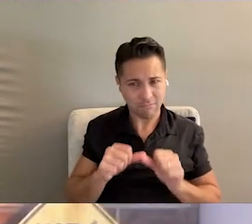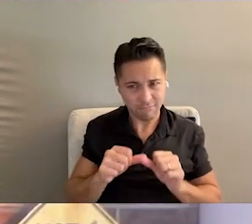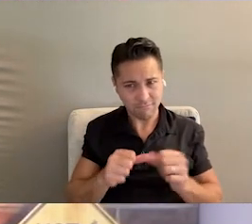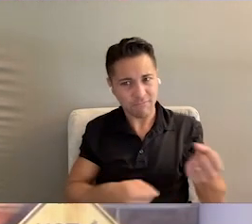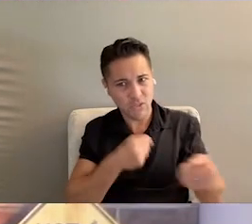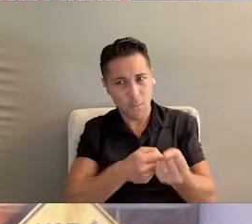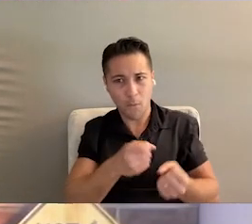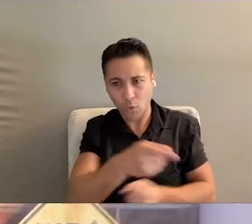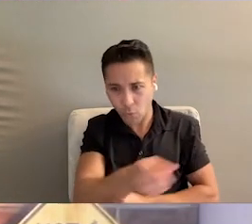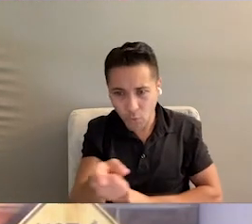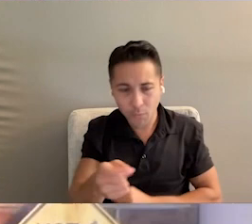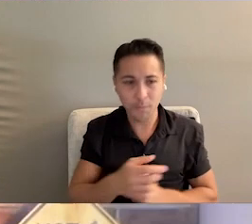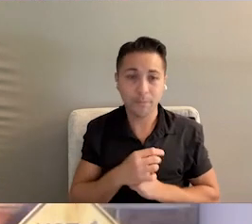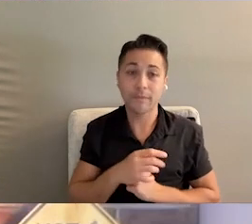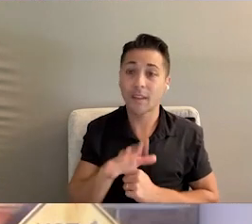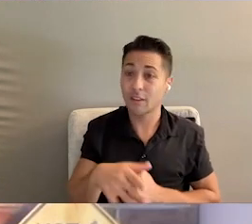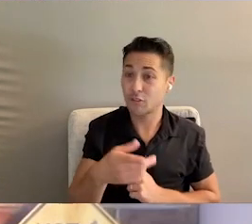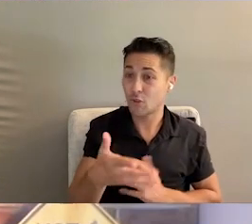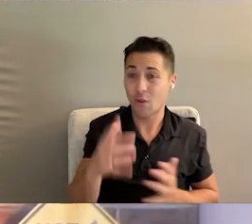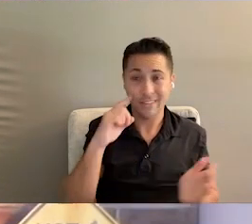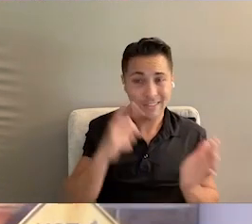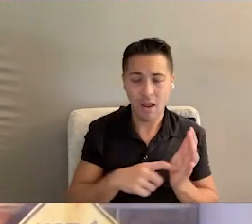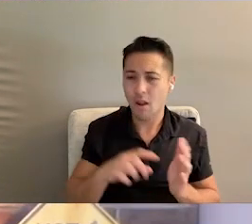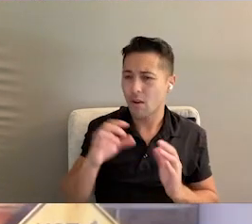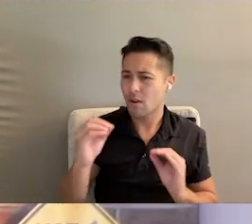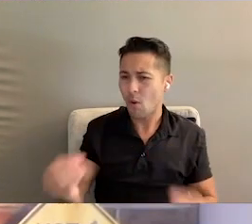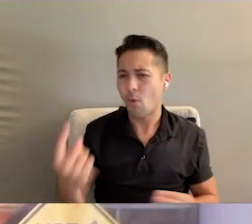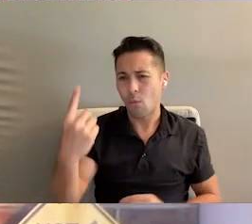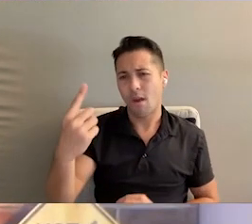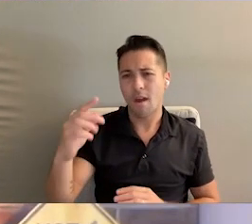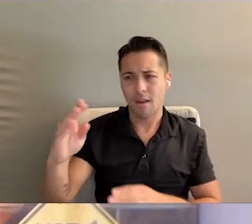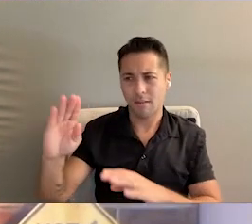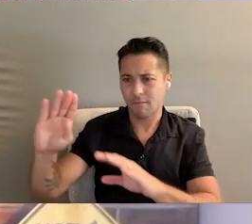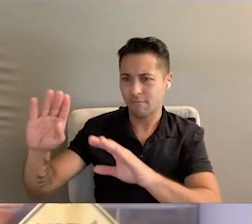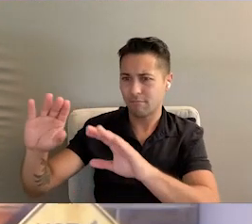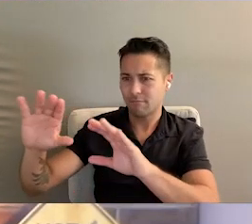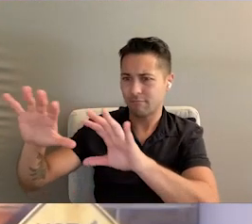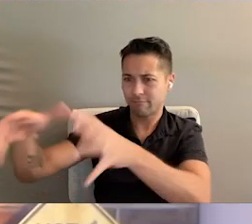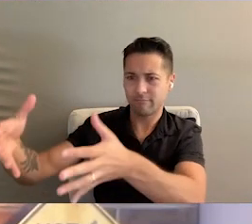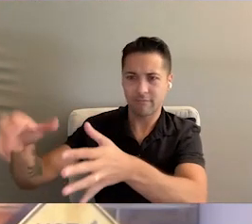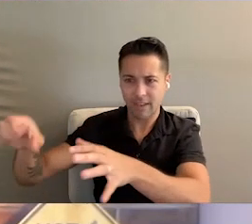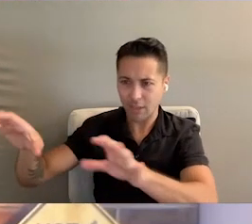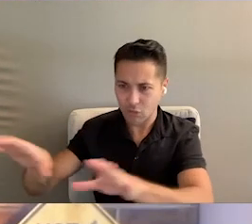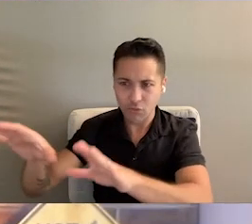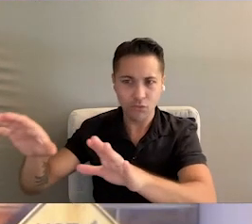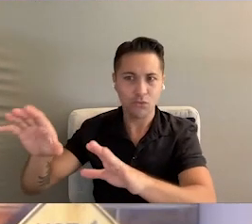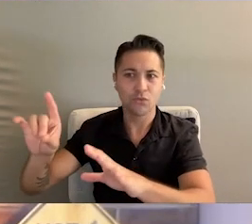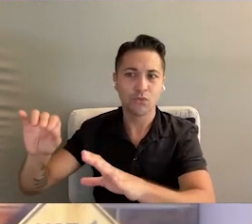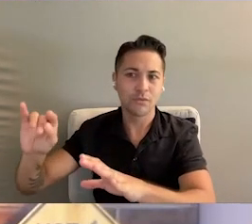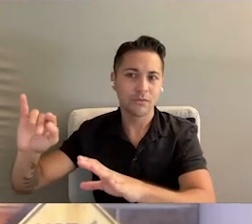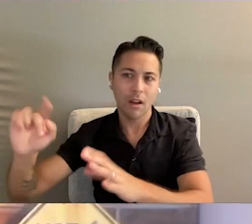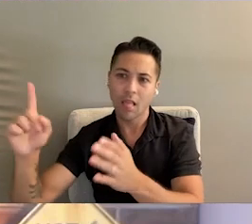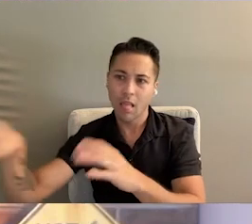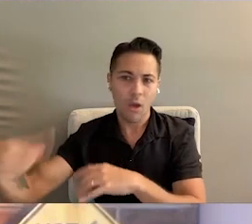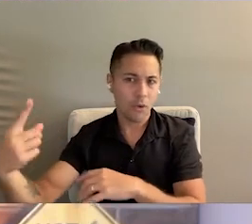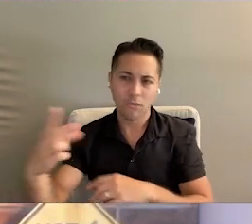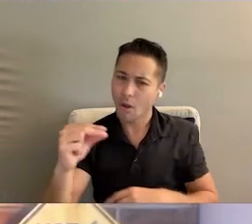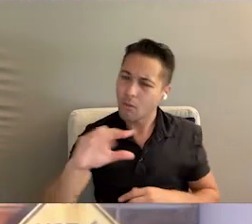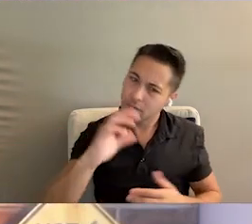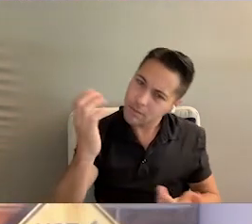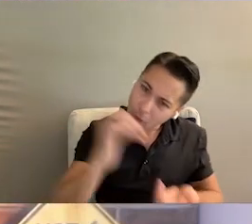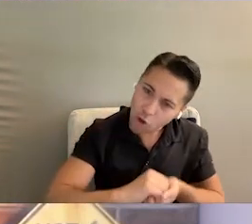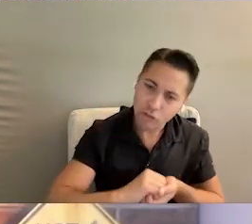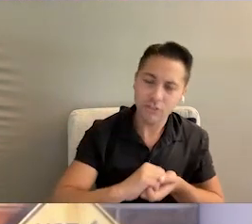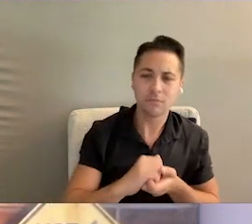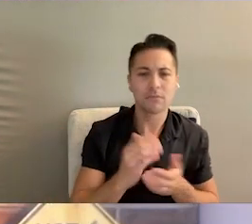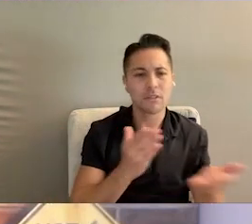multiplier for you. As you can tell, no one entity can do this alone. It is all about partnership. Partnership